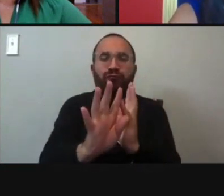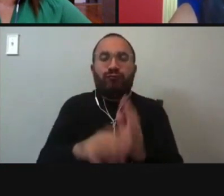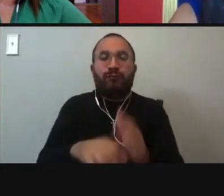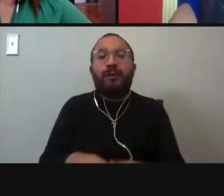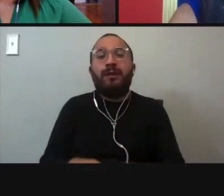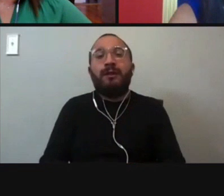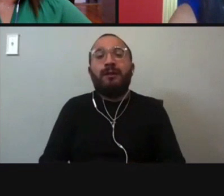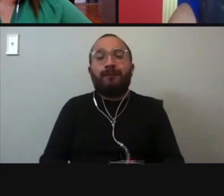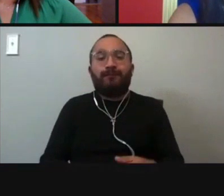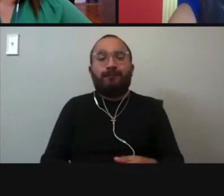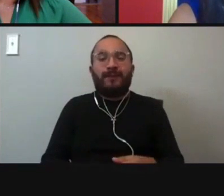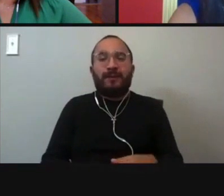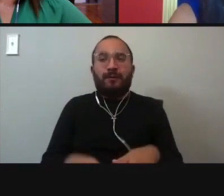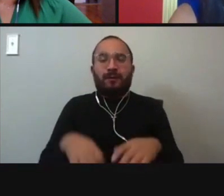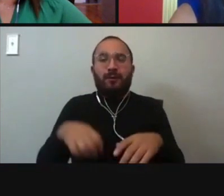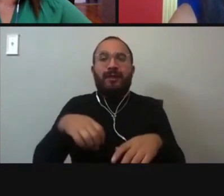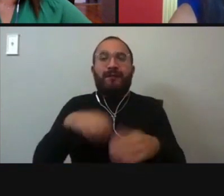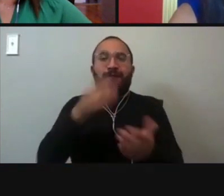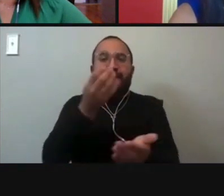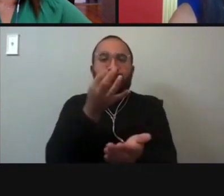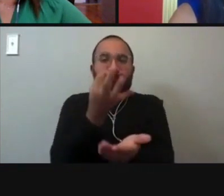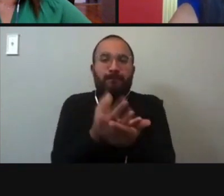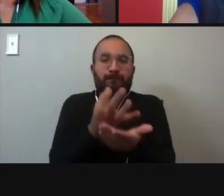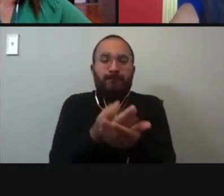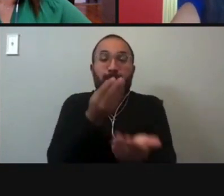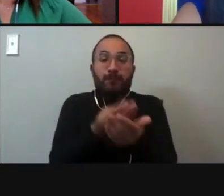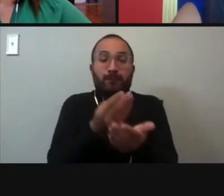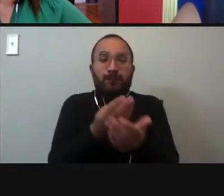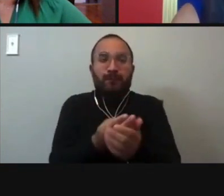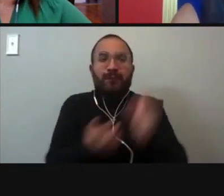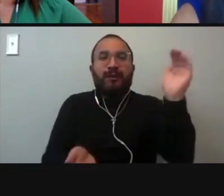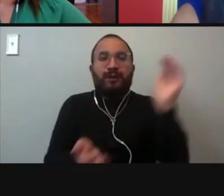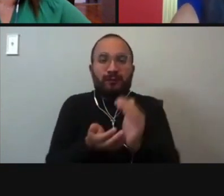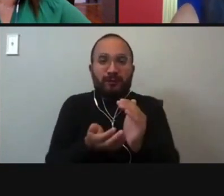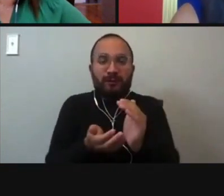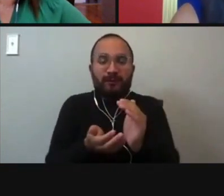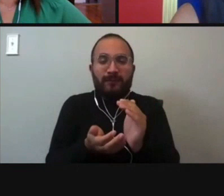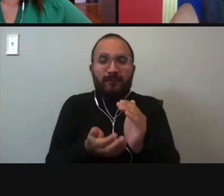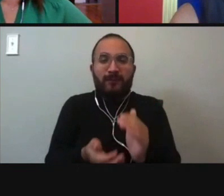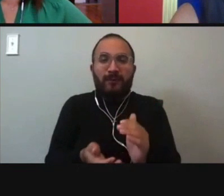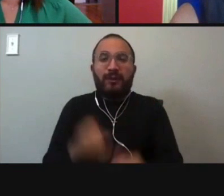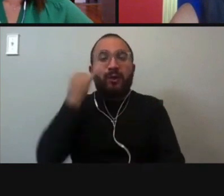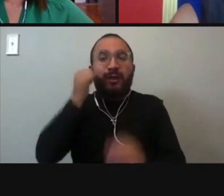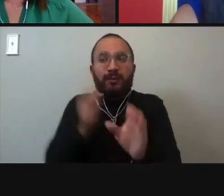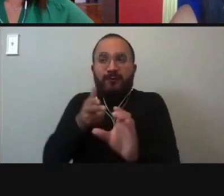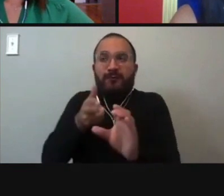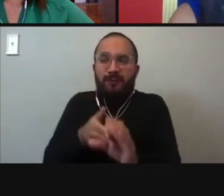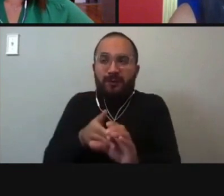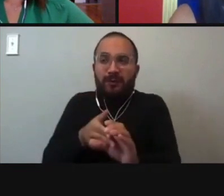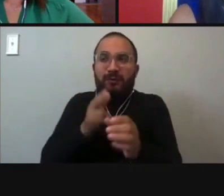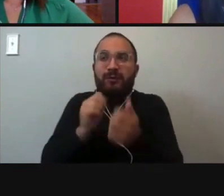we funded it significantly less. And if elected, will you commit to increasing the funding for the Bexar County elections